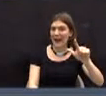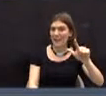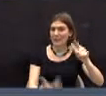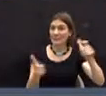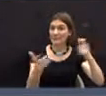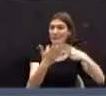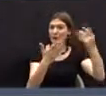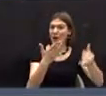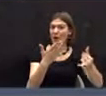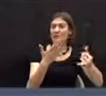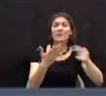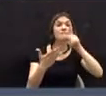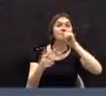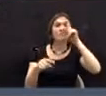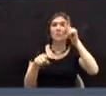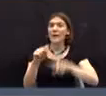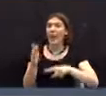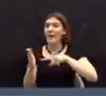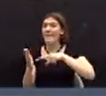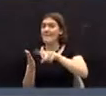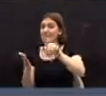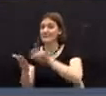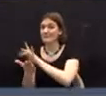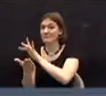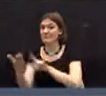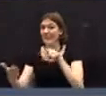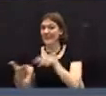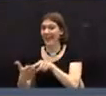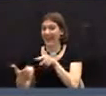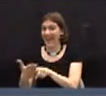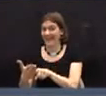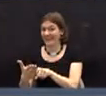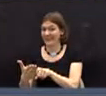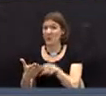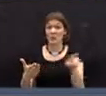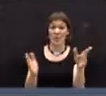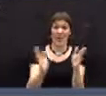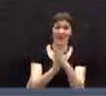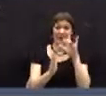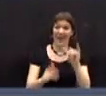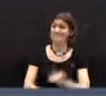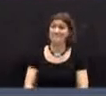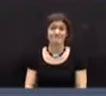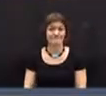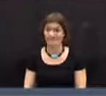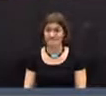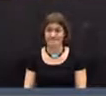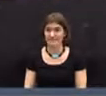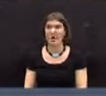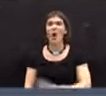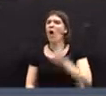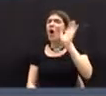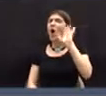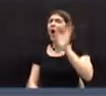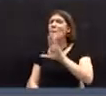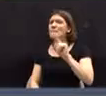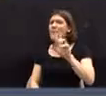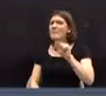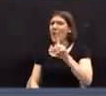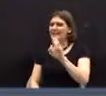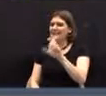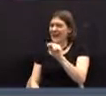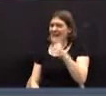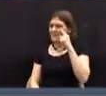You cannot use that to pay debt service, which is what the motion to amend calls for. But the debt service is